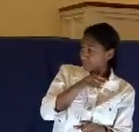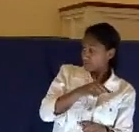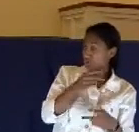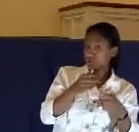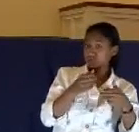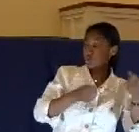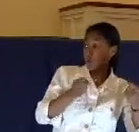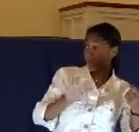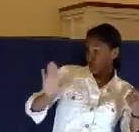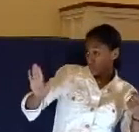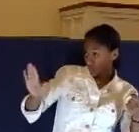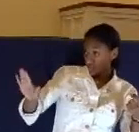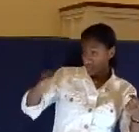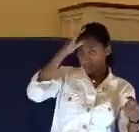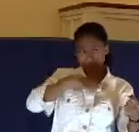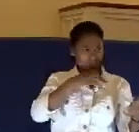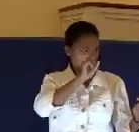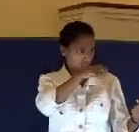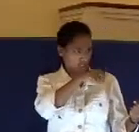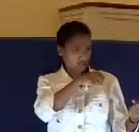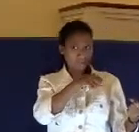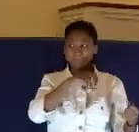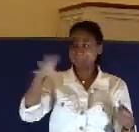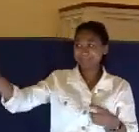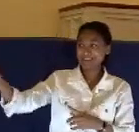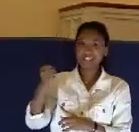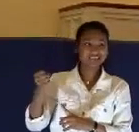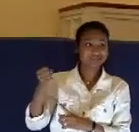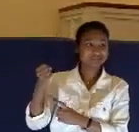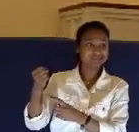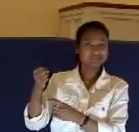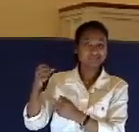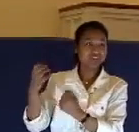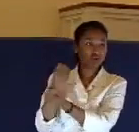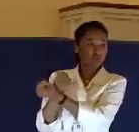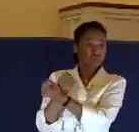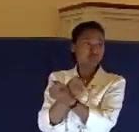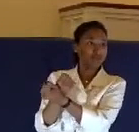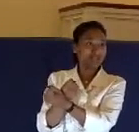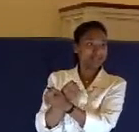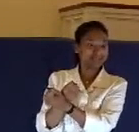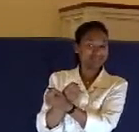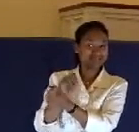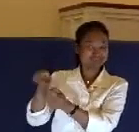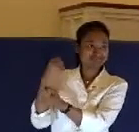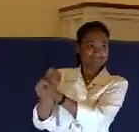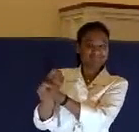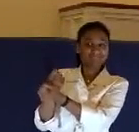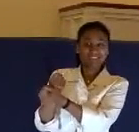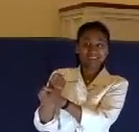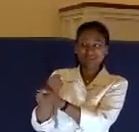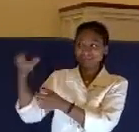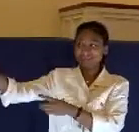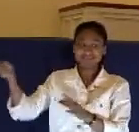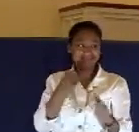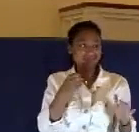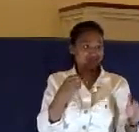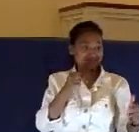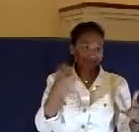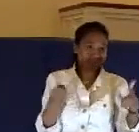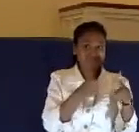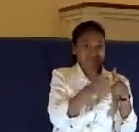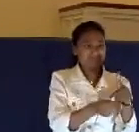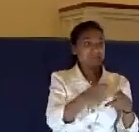unpaid parking tickets, and you skipped out on court hearings. You're under arrest. They called in a paddy wagon, put him in the paddy wagon.